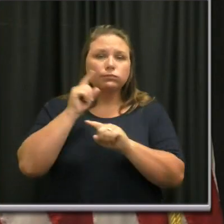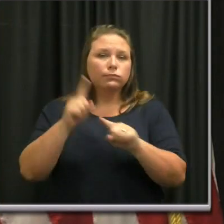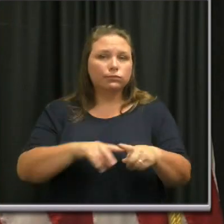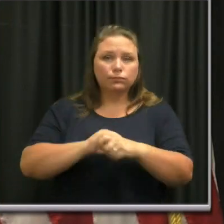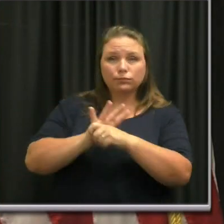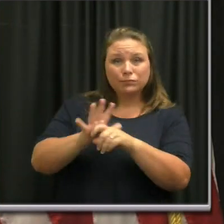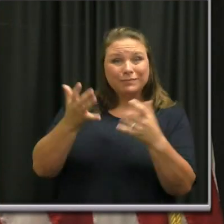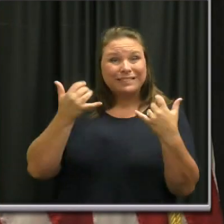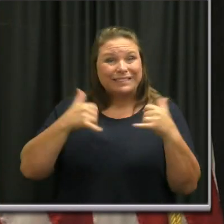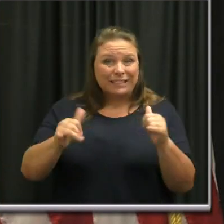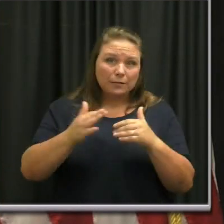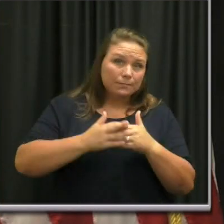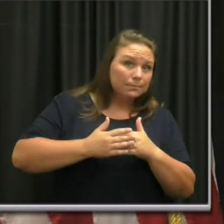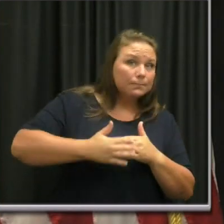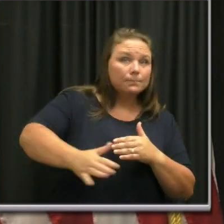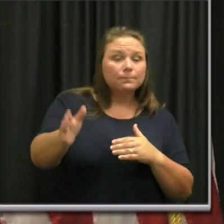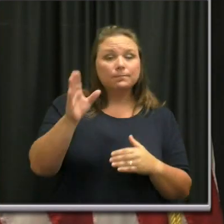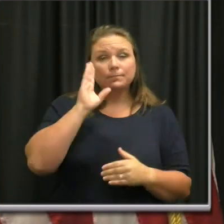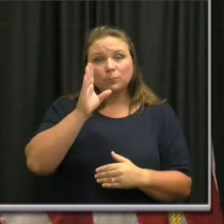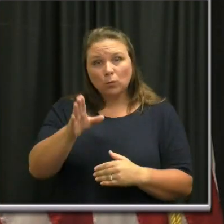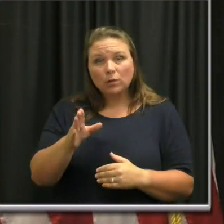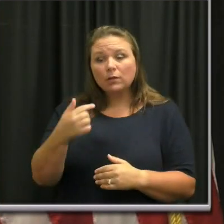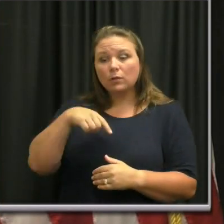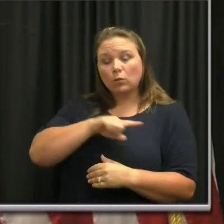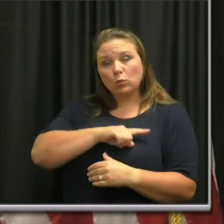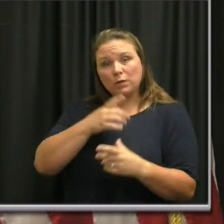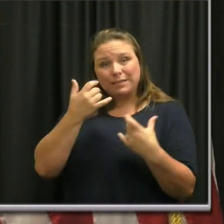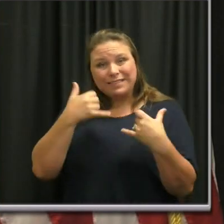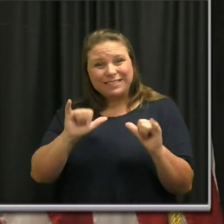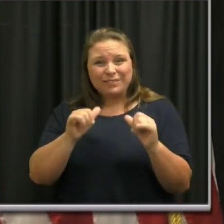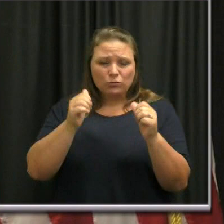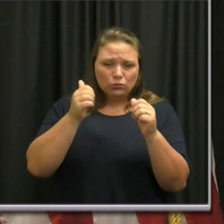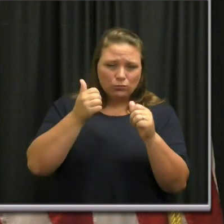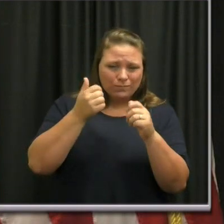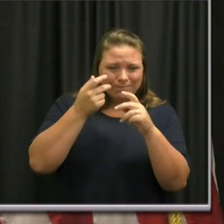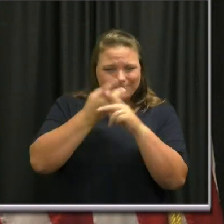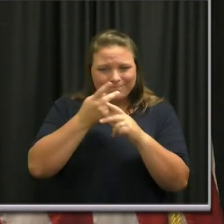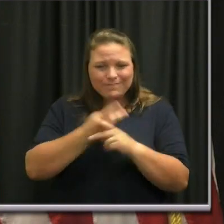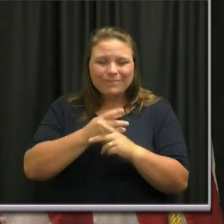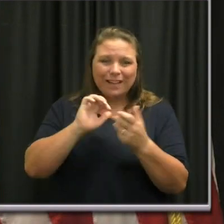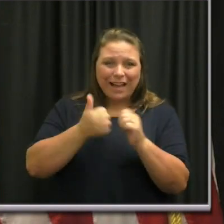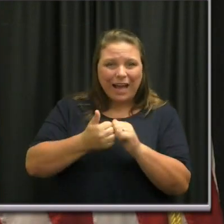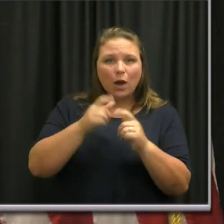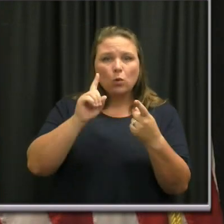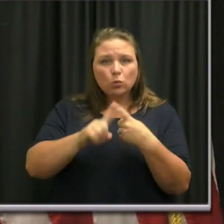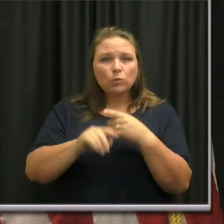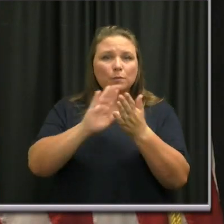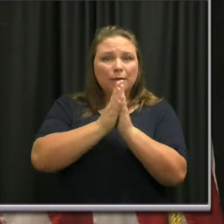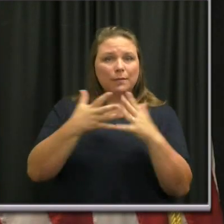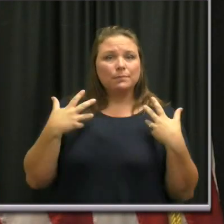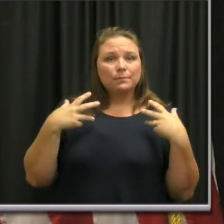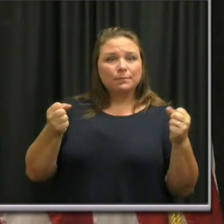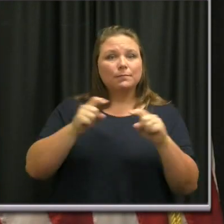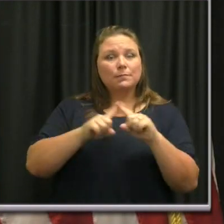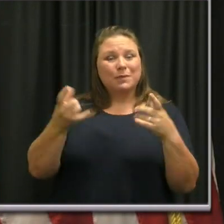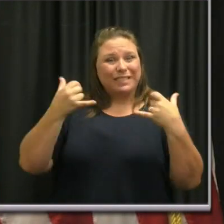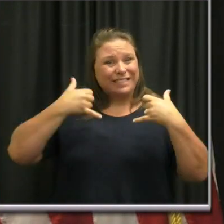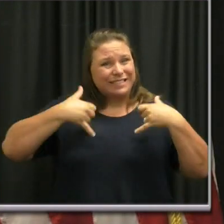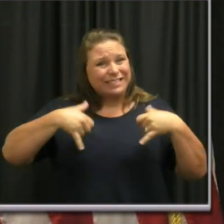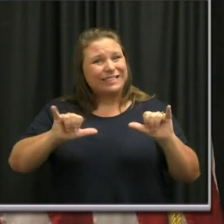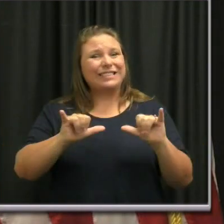still lies ahead. We are on a trail that can lead us out of the wilderness, but we are still deep in the woods.